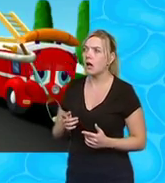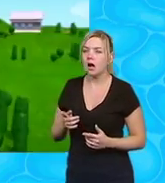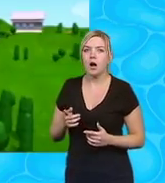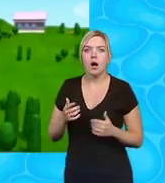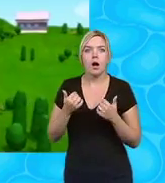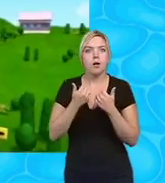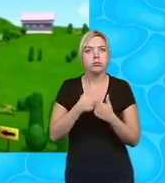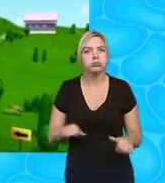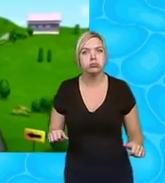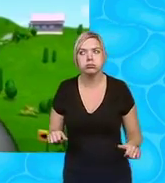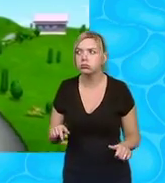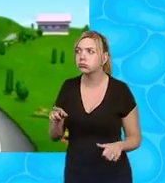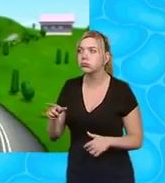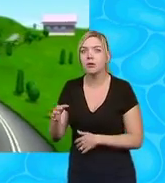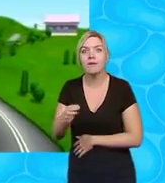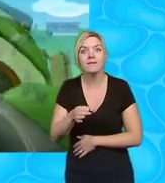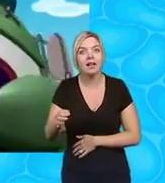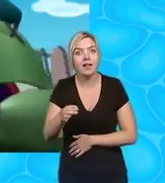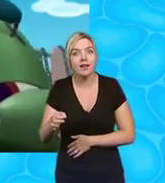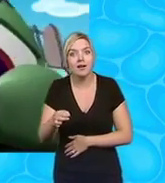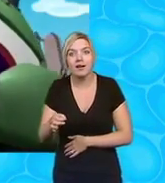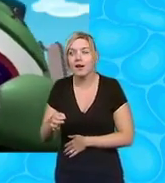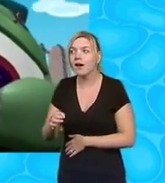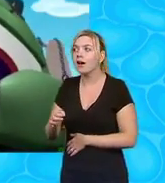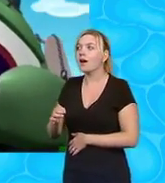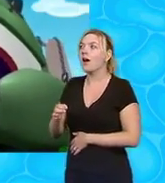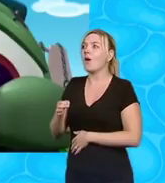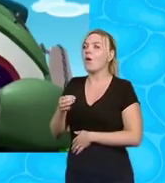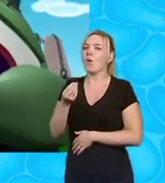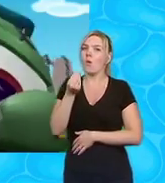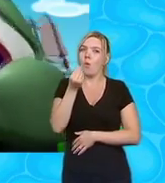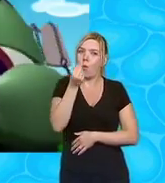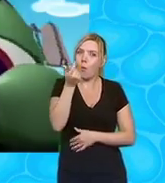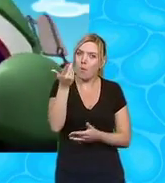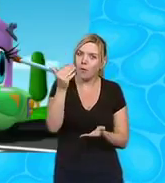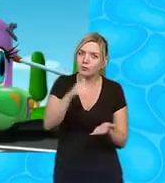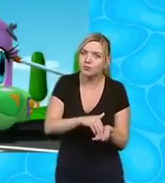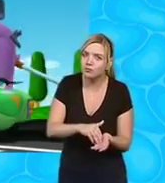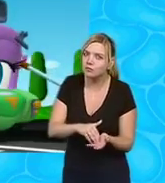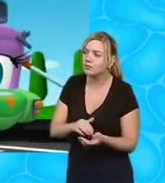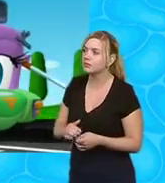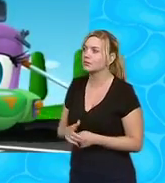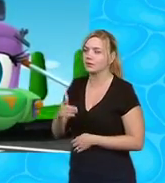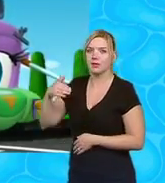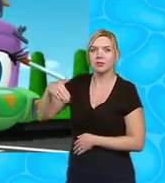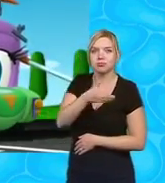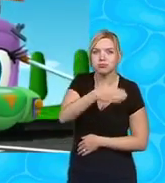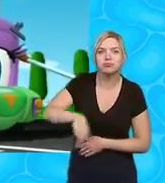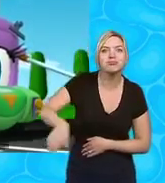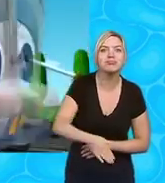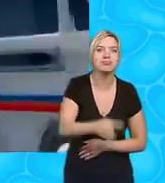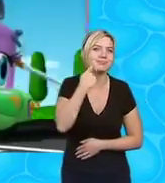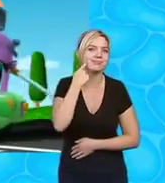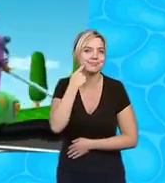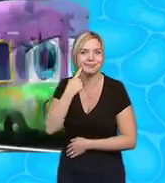it it's Farville and we're almost there it's all downhill from here